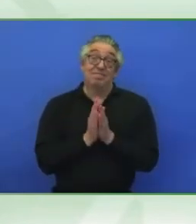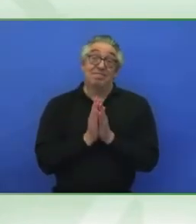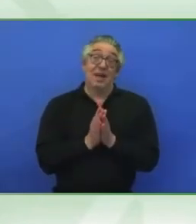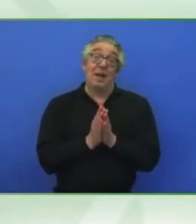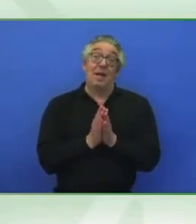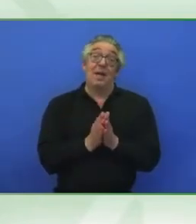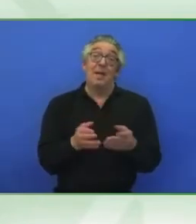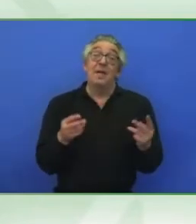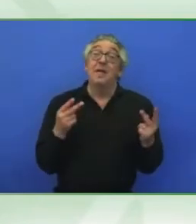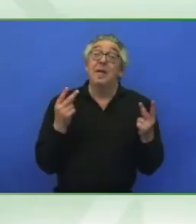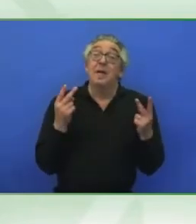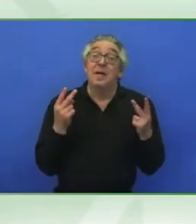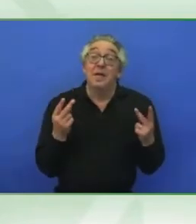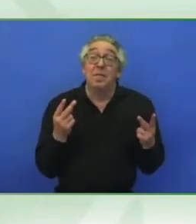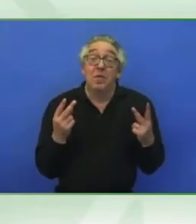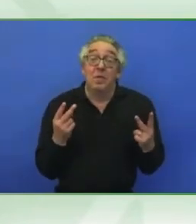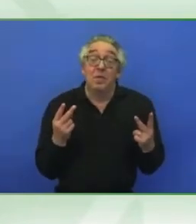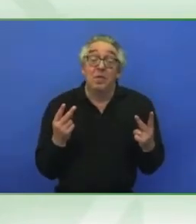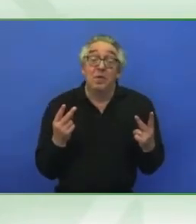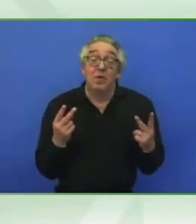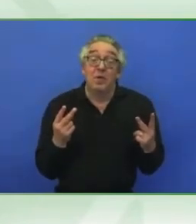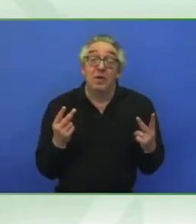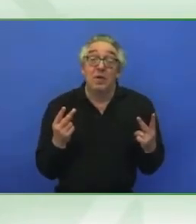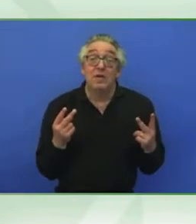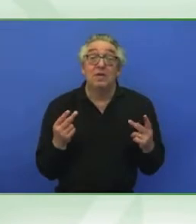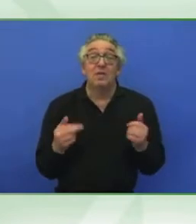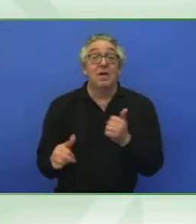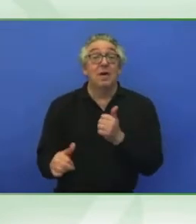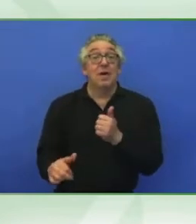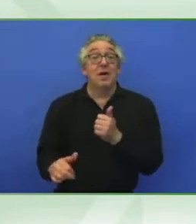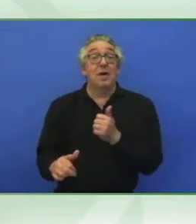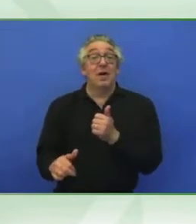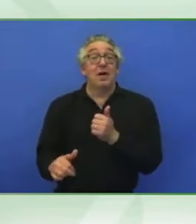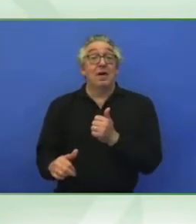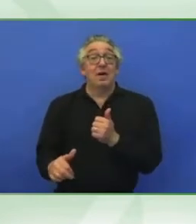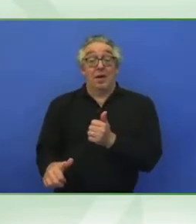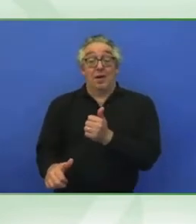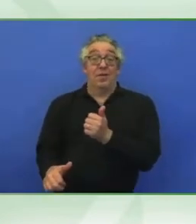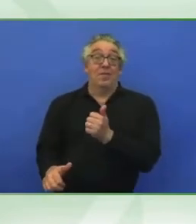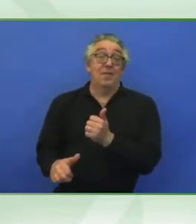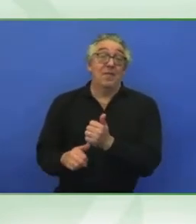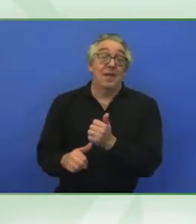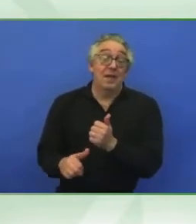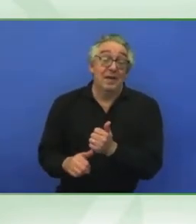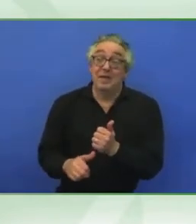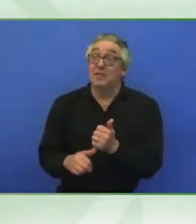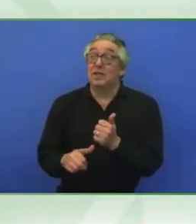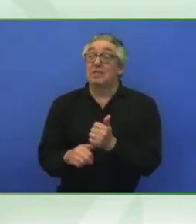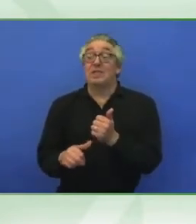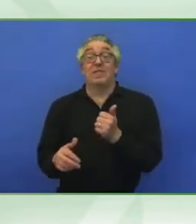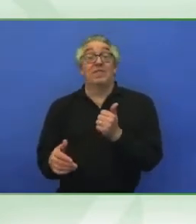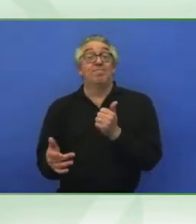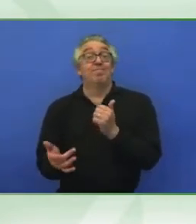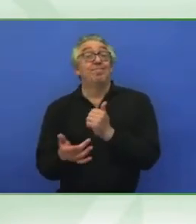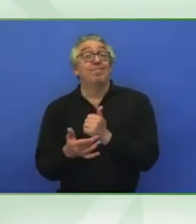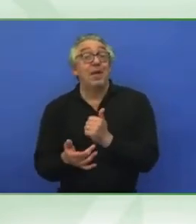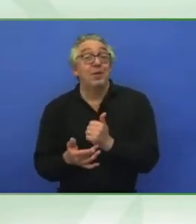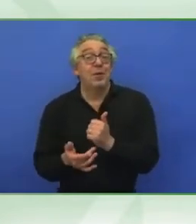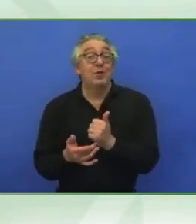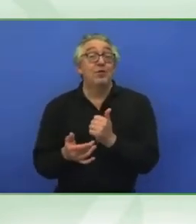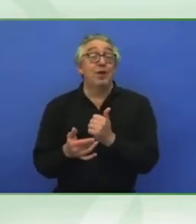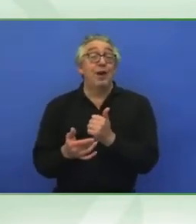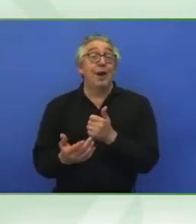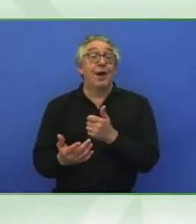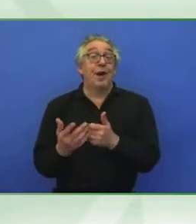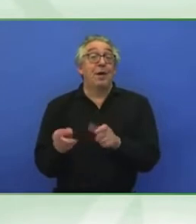assistive technologies and AI devices that are inclusive in terms of